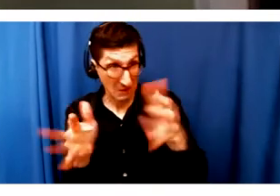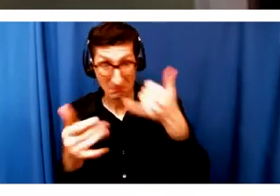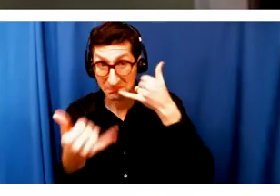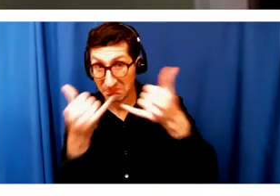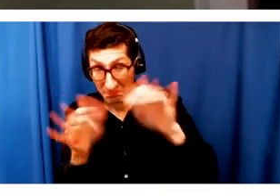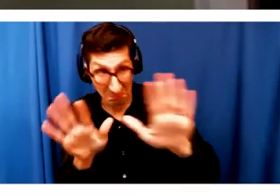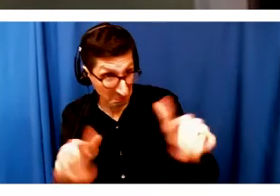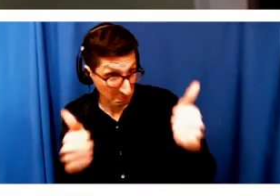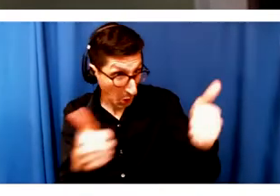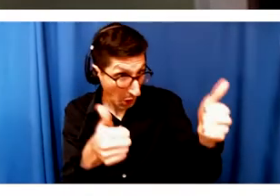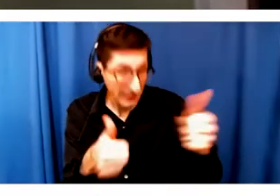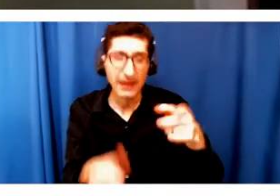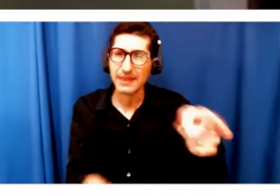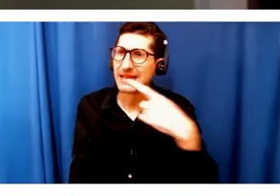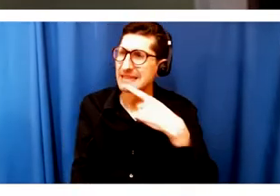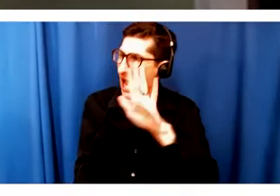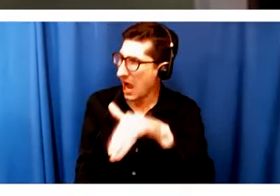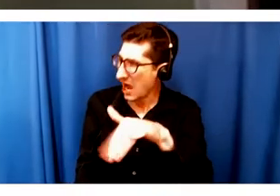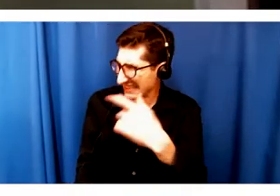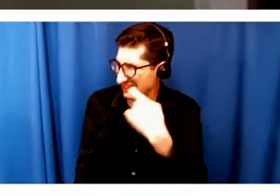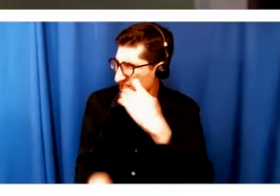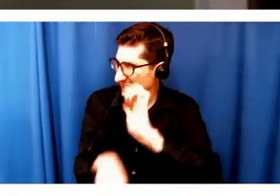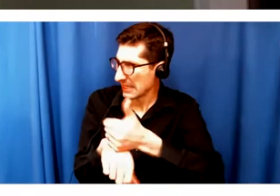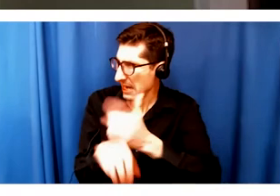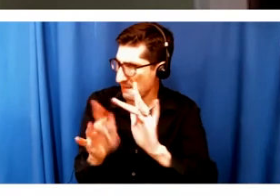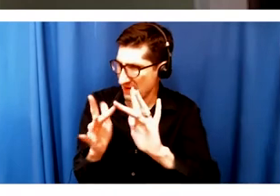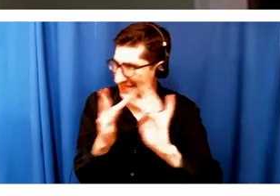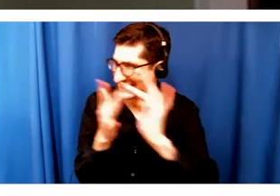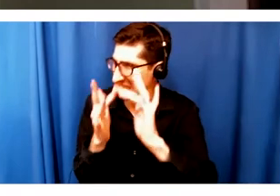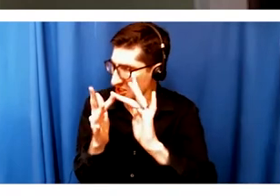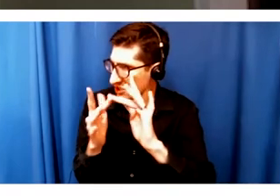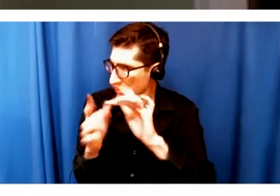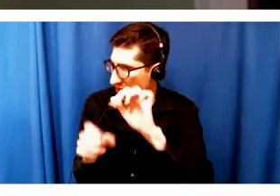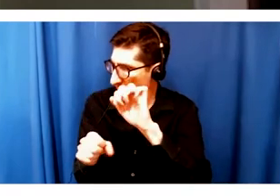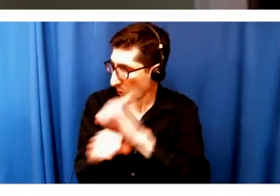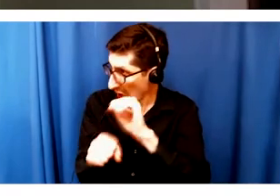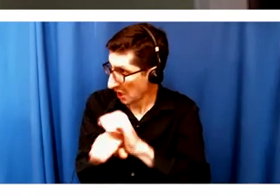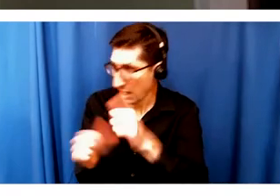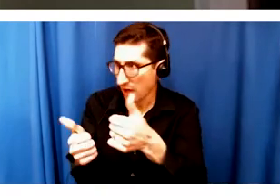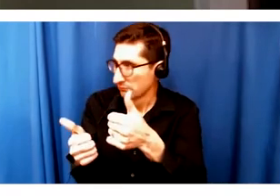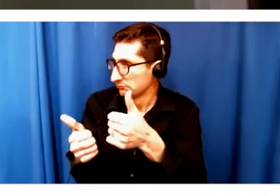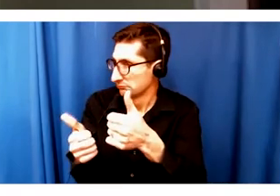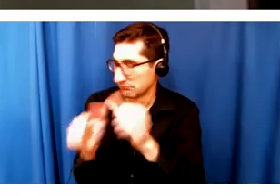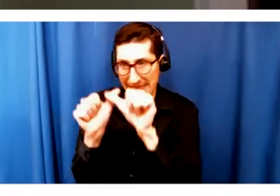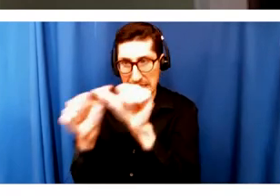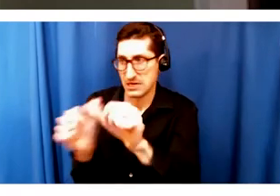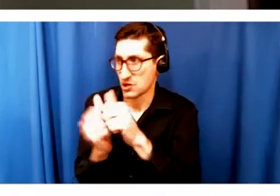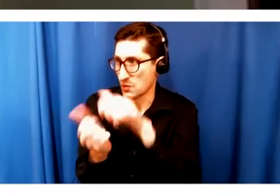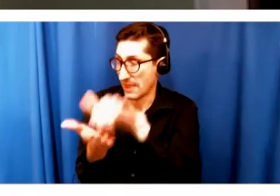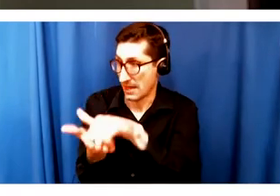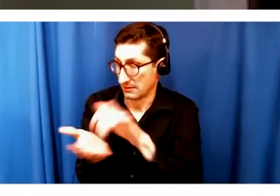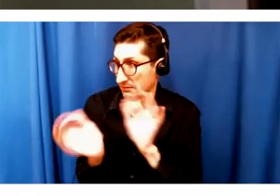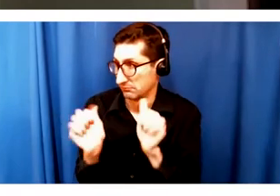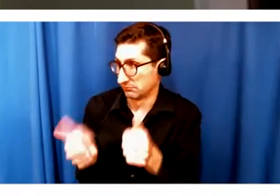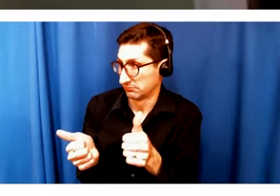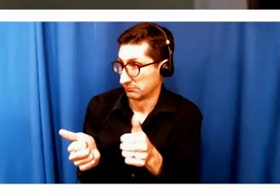digital venue that you've just created, please keep it going. Because just because you are ready to